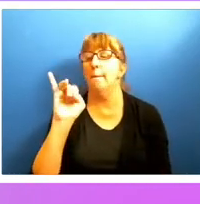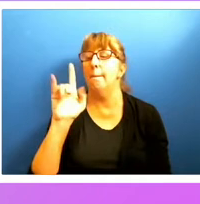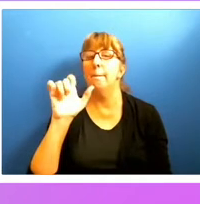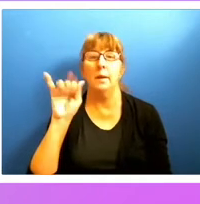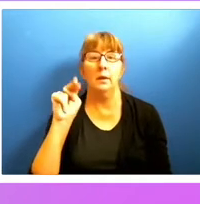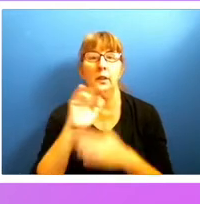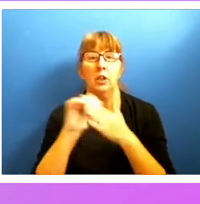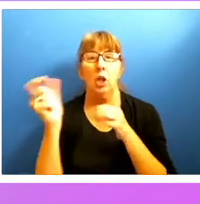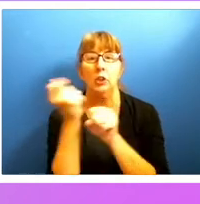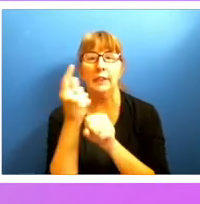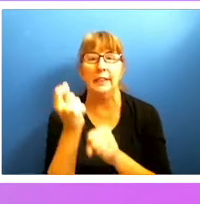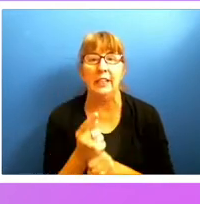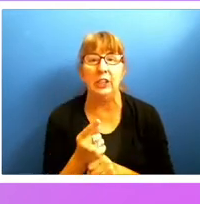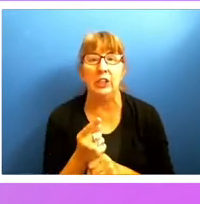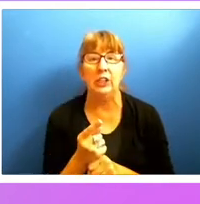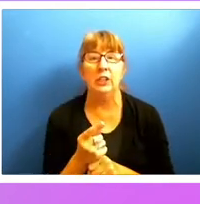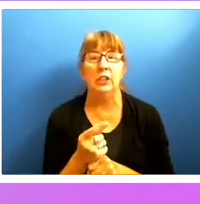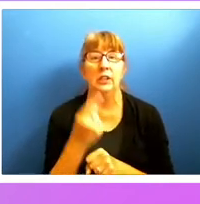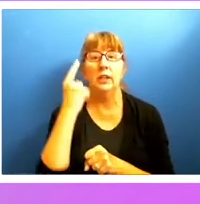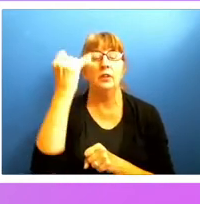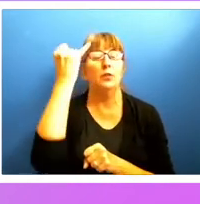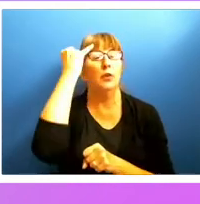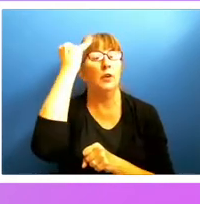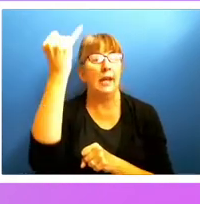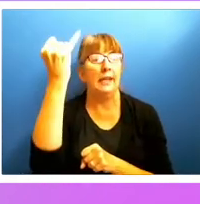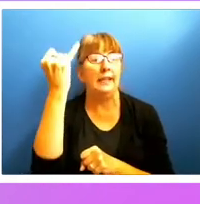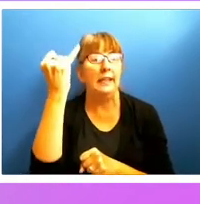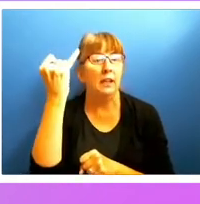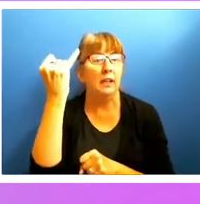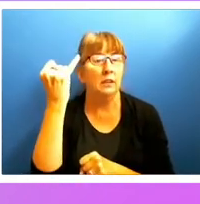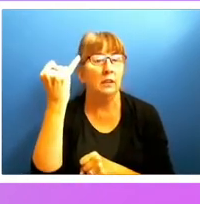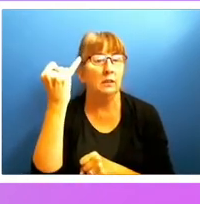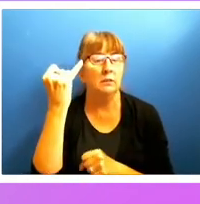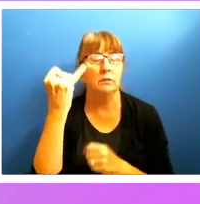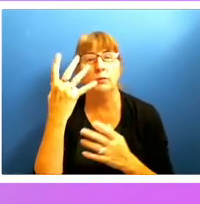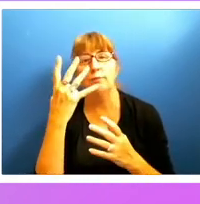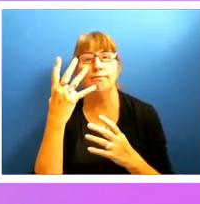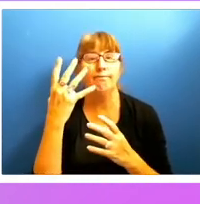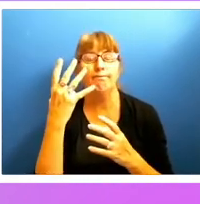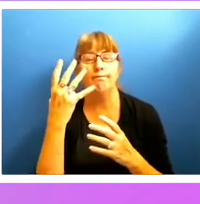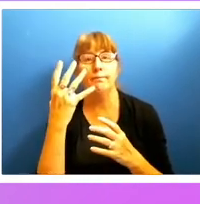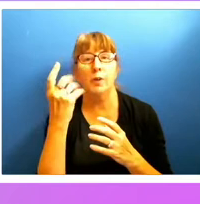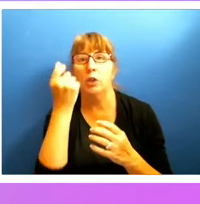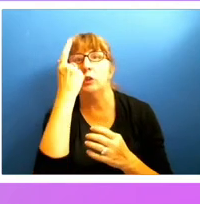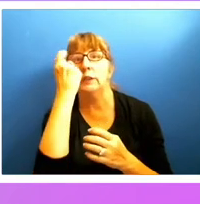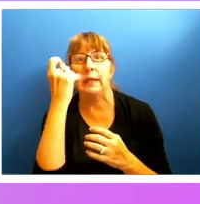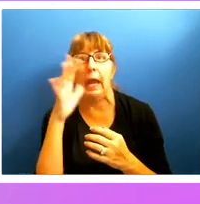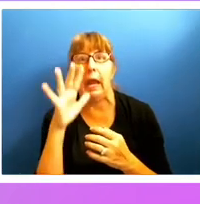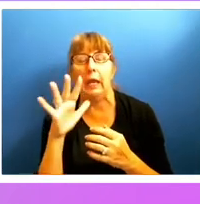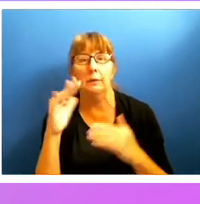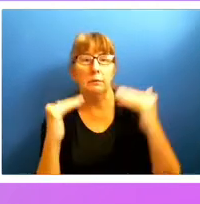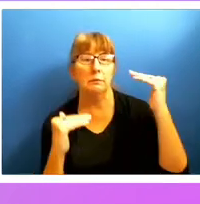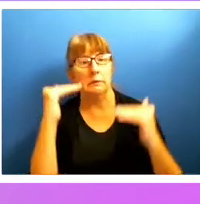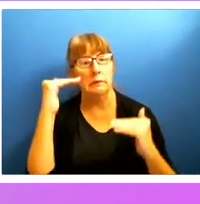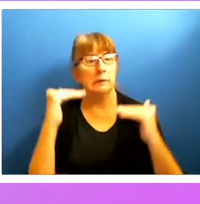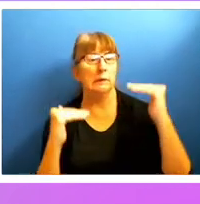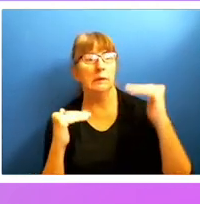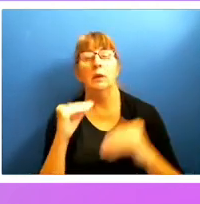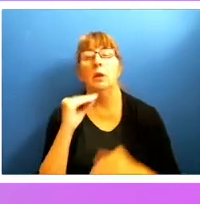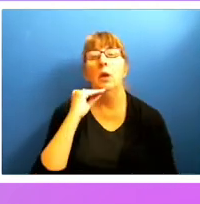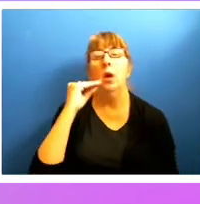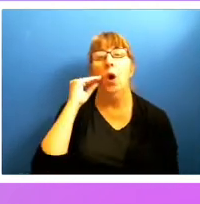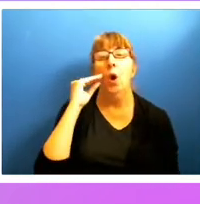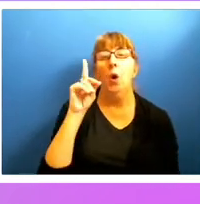year. And to just give you an idea of the scale, I like to give people, you know, the scale of the numbers we're talking about too. Home Depot.com reported an